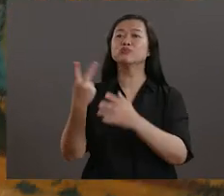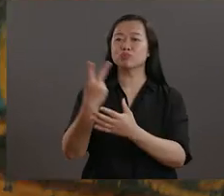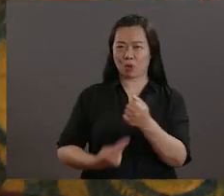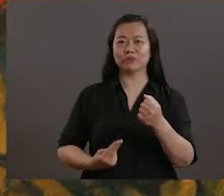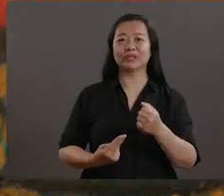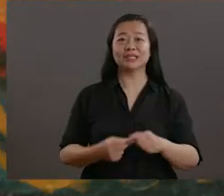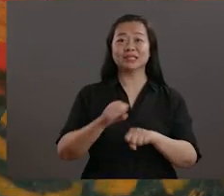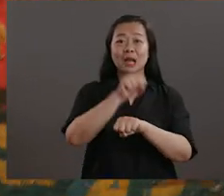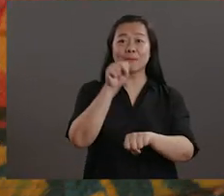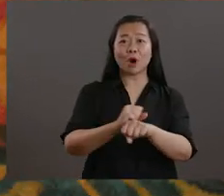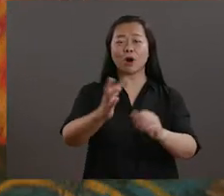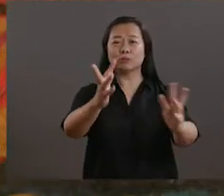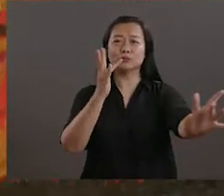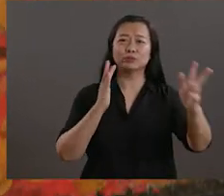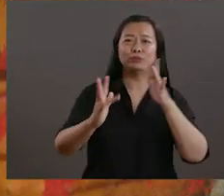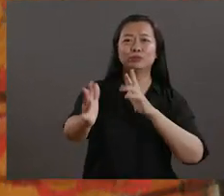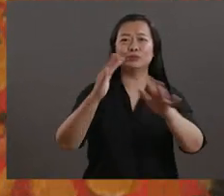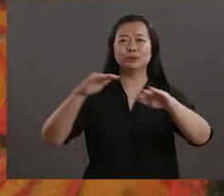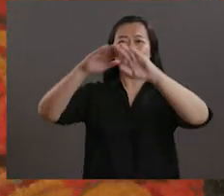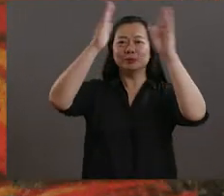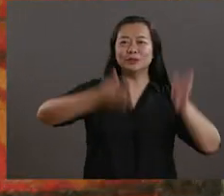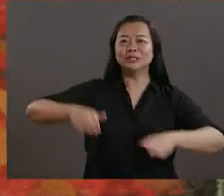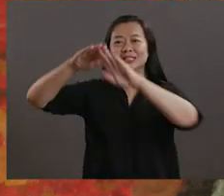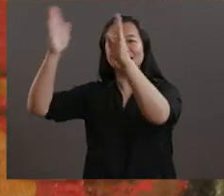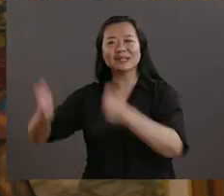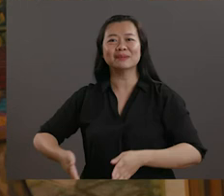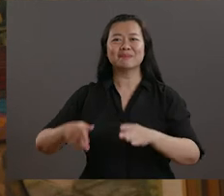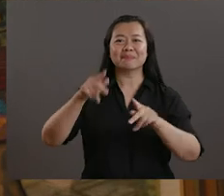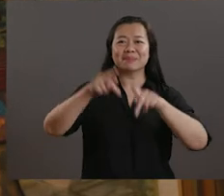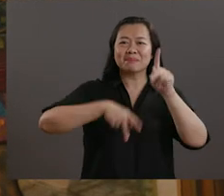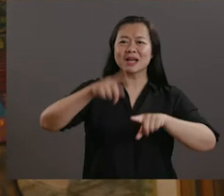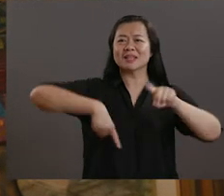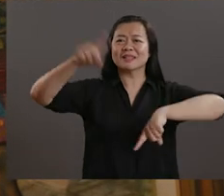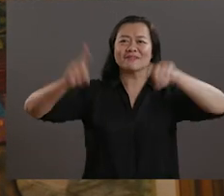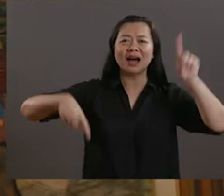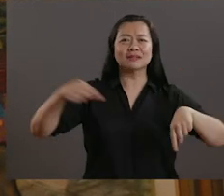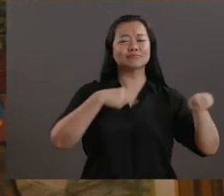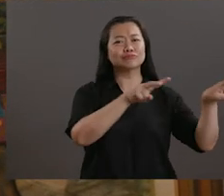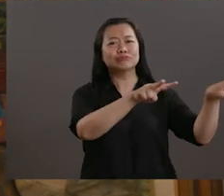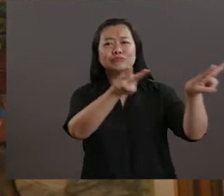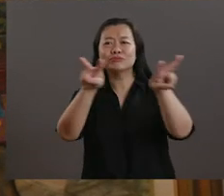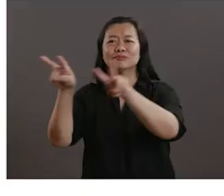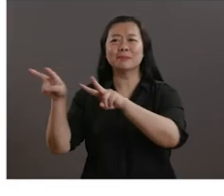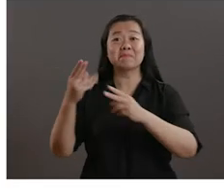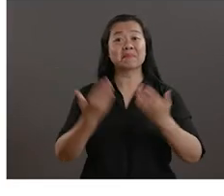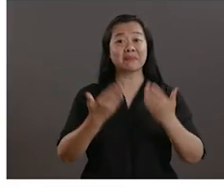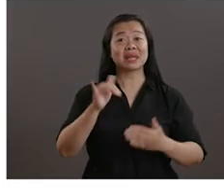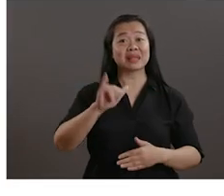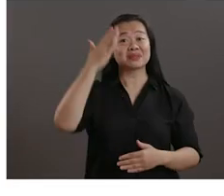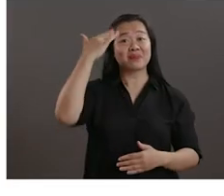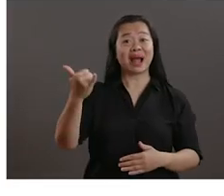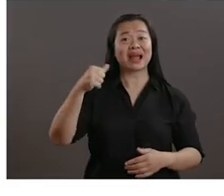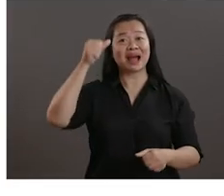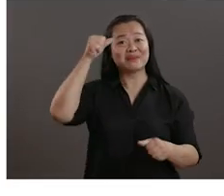Singapore, landscapes, and the cast of characters. Maybe it is these qualities of the work that